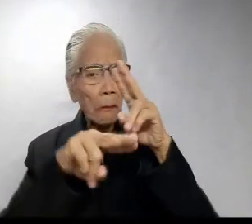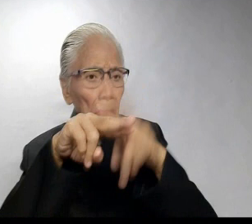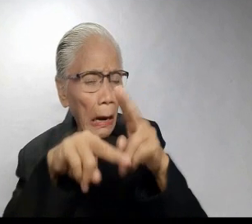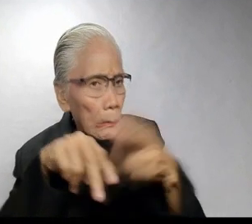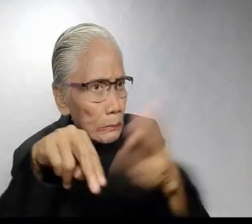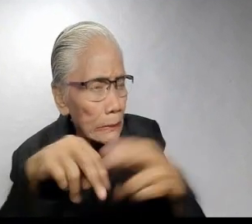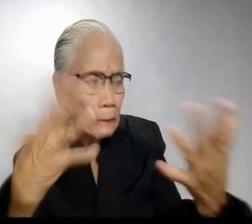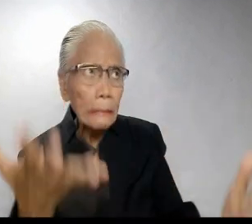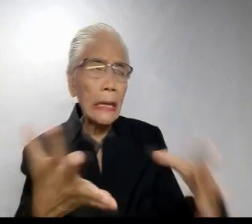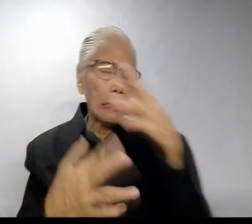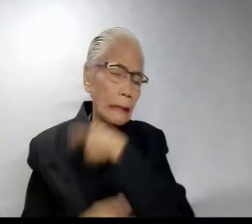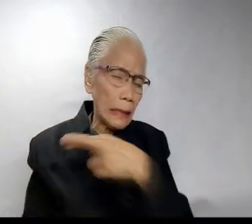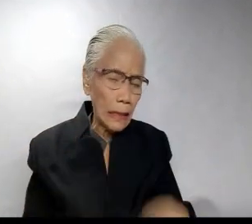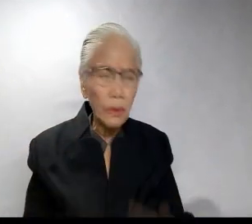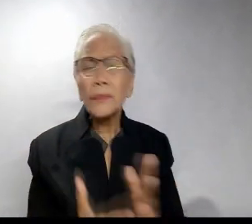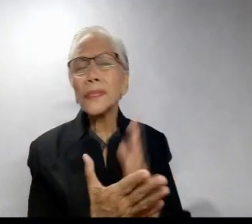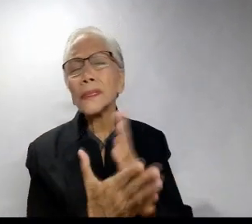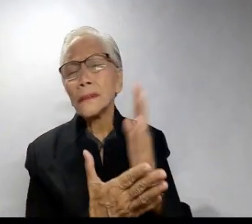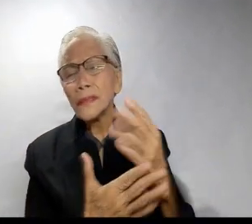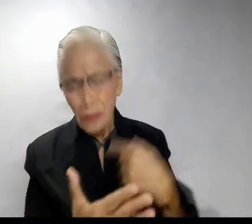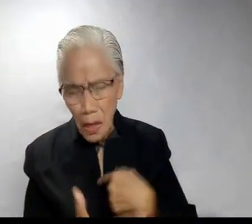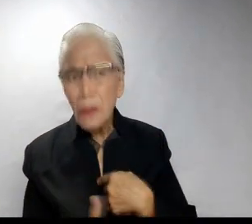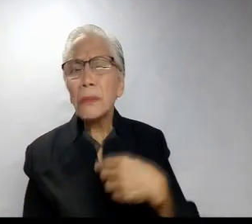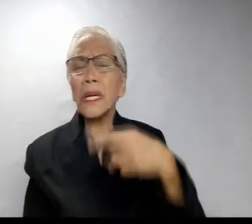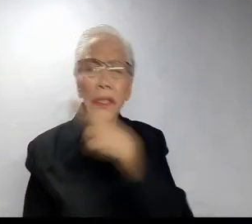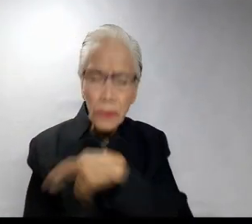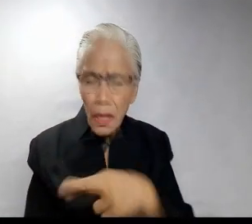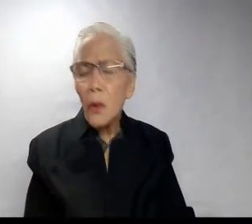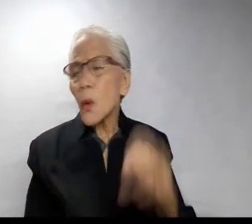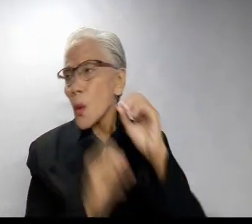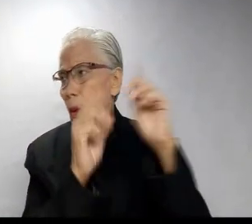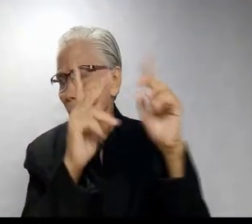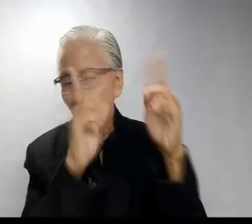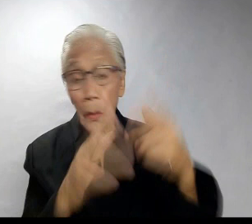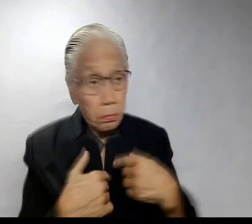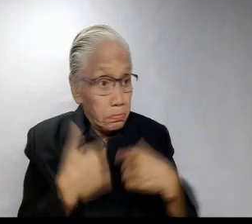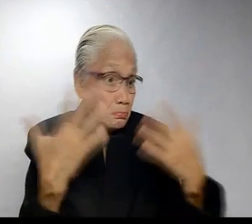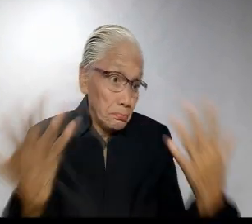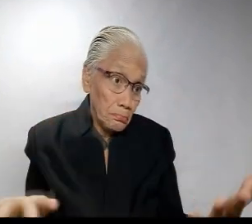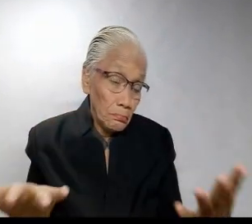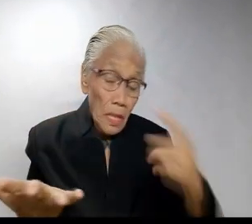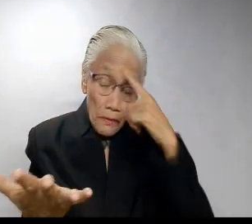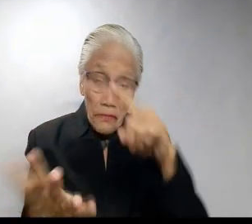Branding lang yung religion. Basta spiritual ako, I am religious, I am okay.